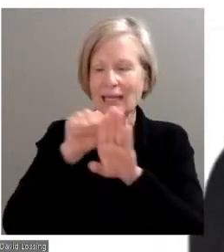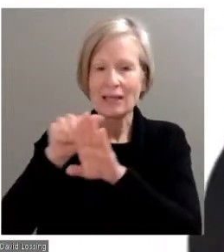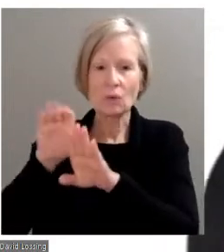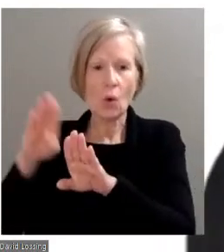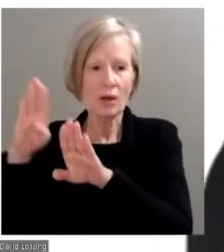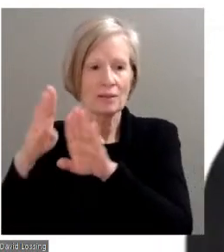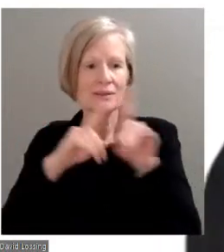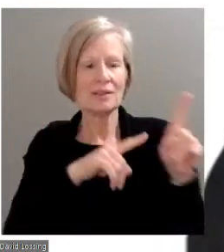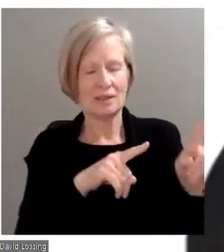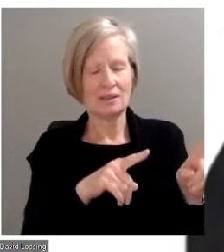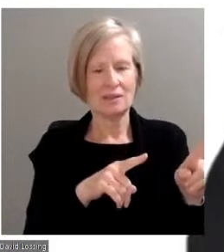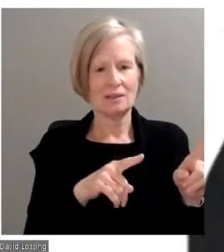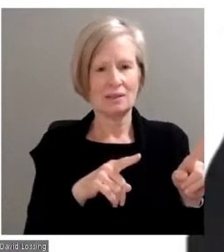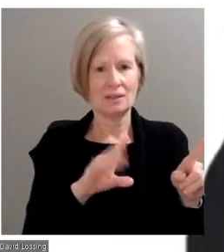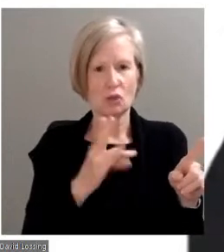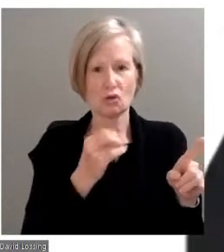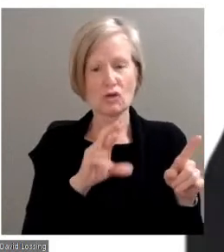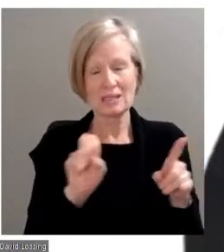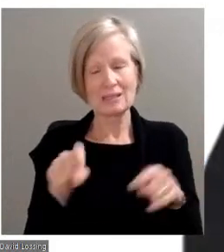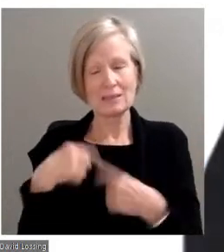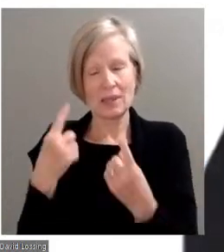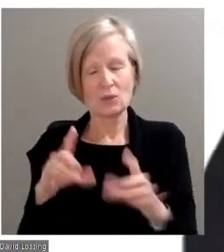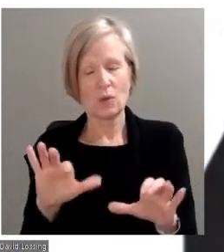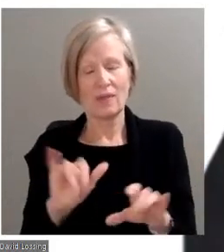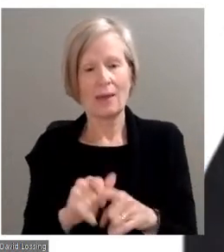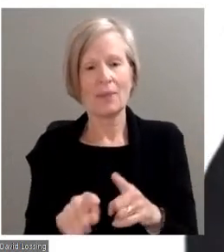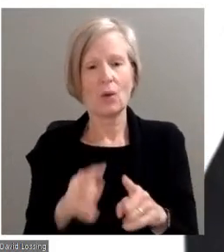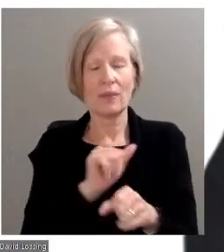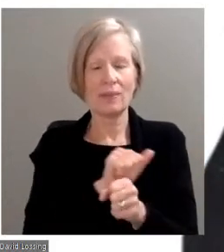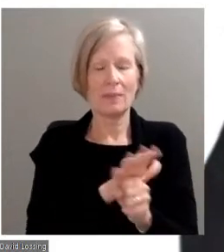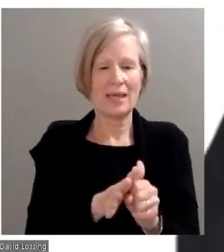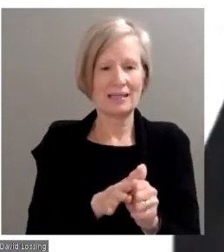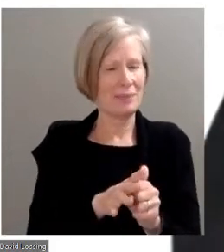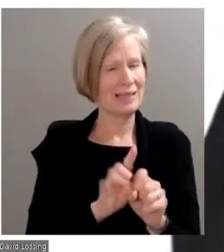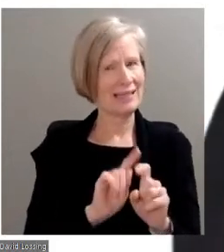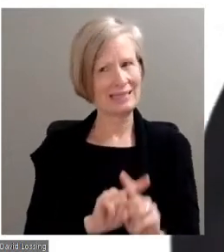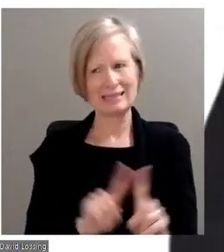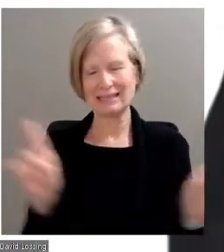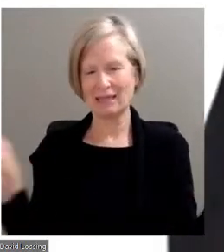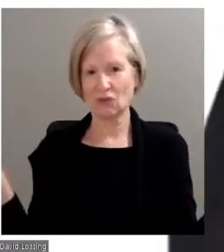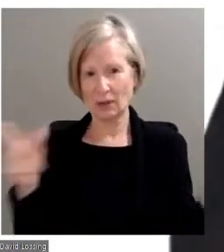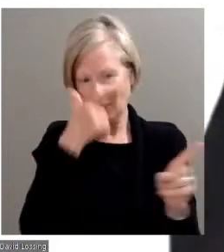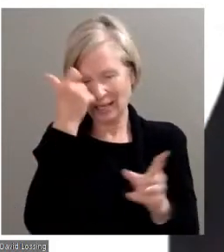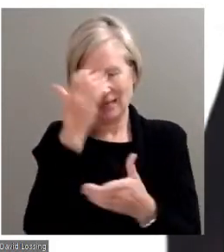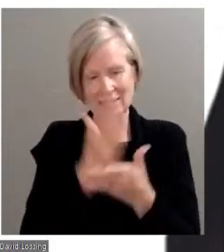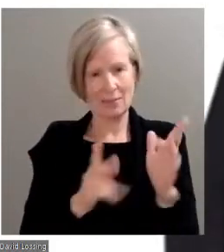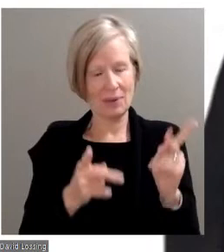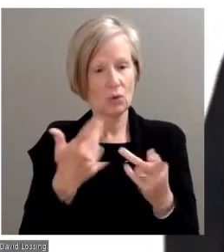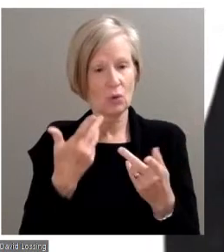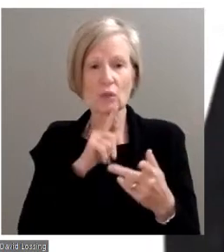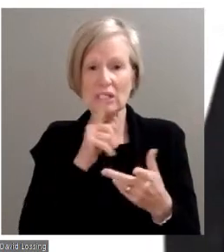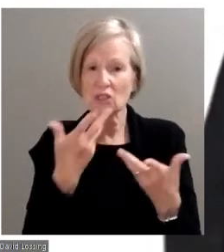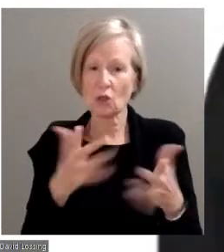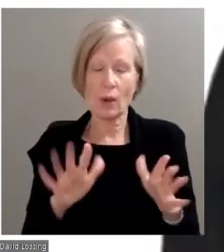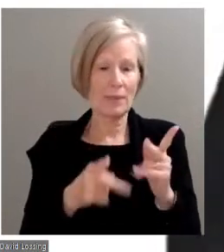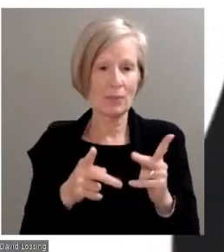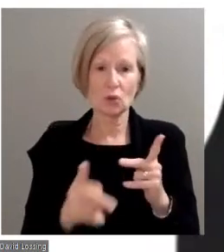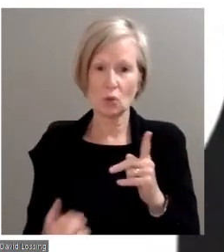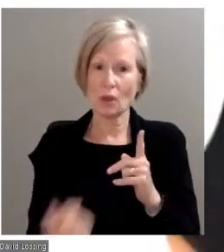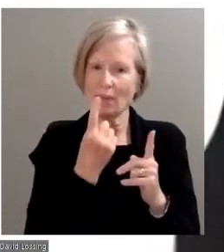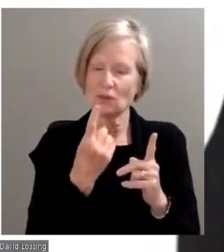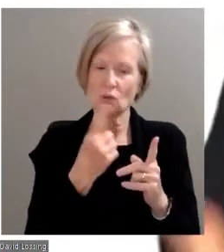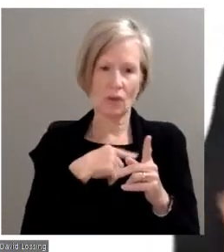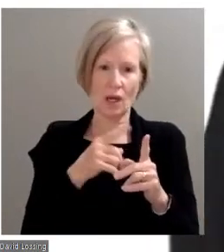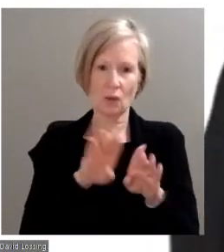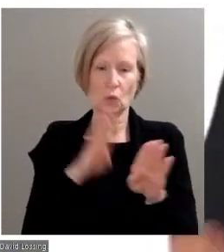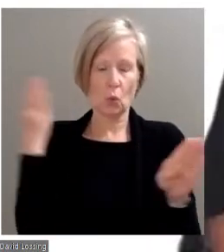around the county. But with the pandemic, you know, it's a different ball game because some people just don't want candidates knocking on the front door because of